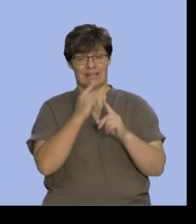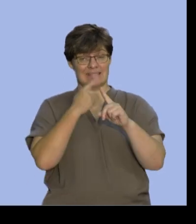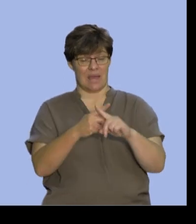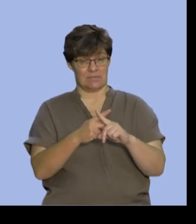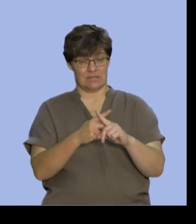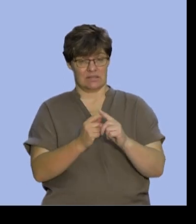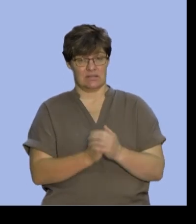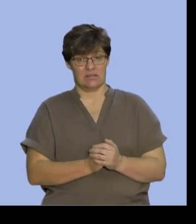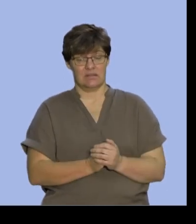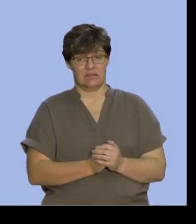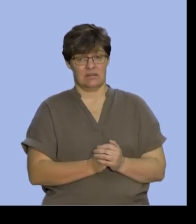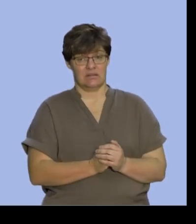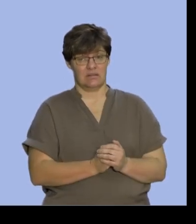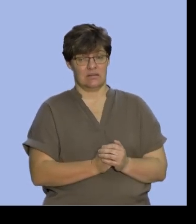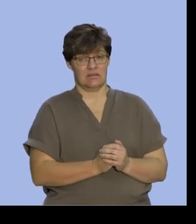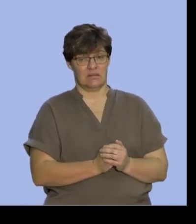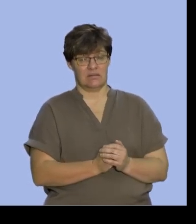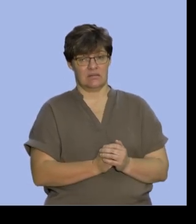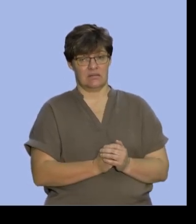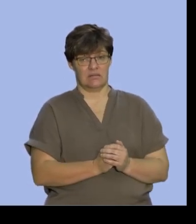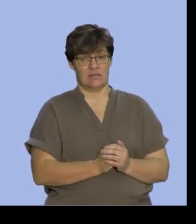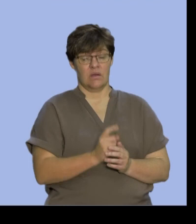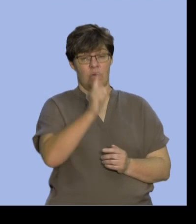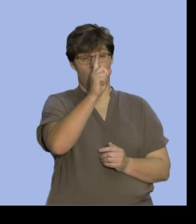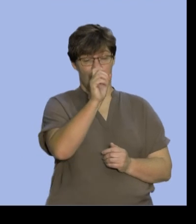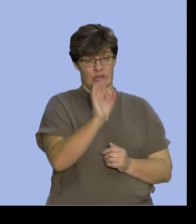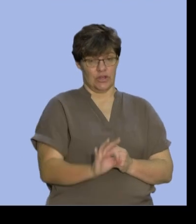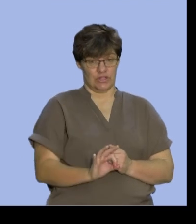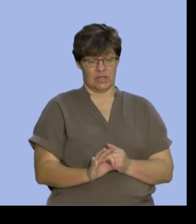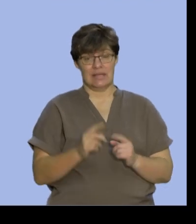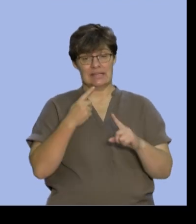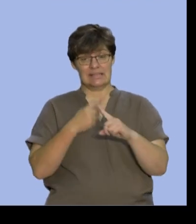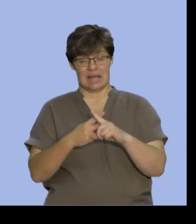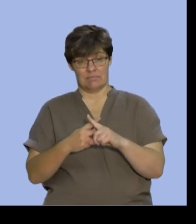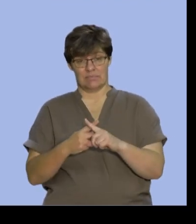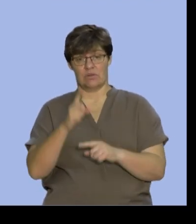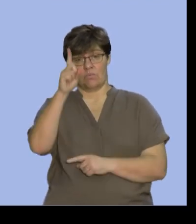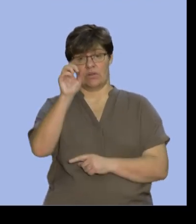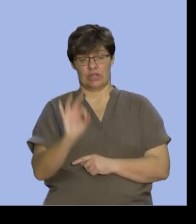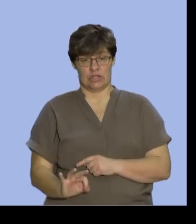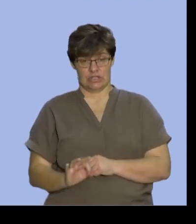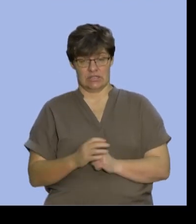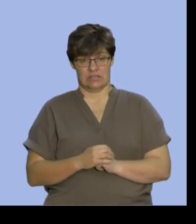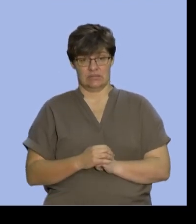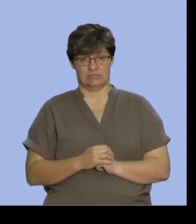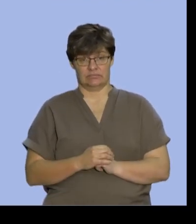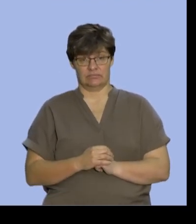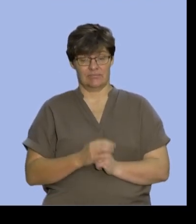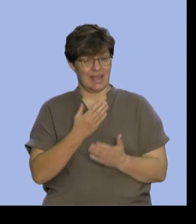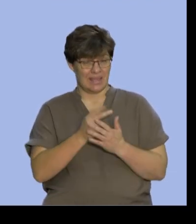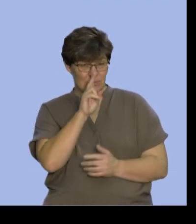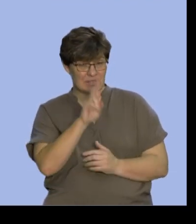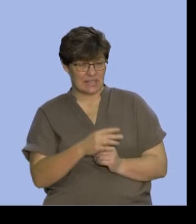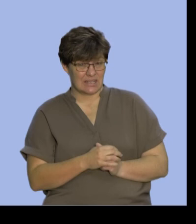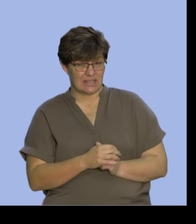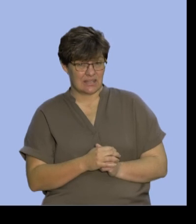say multiply them together that's one third multiply it by one third can you see that's going